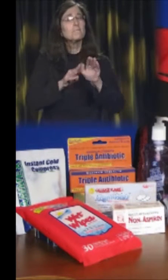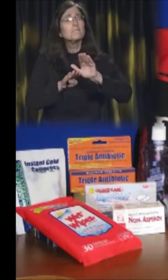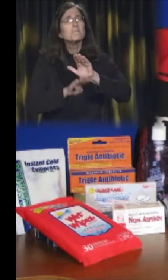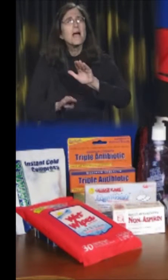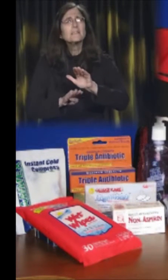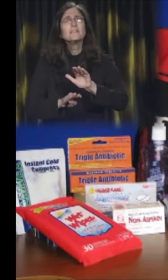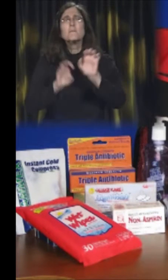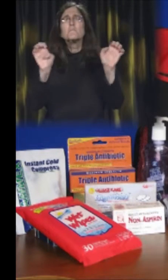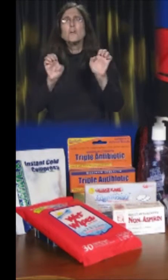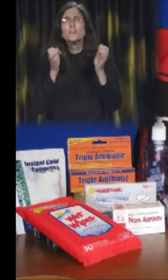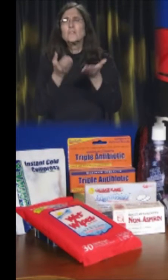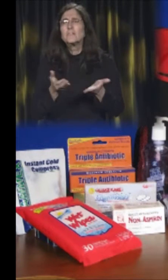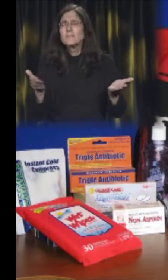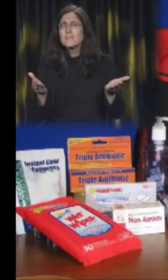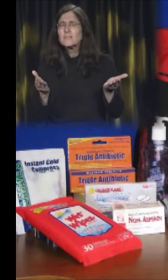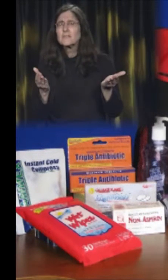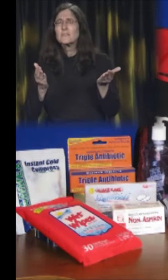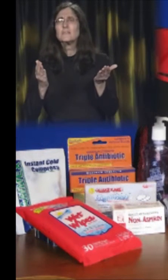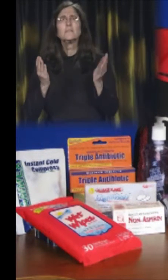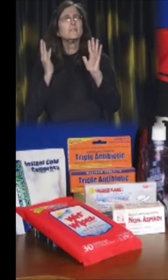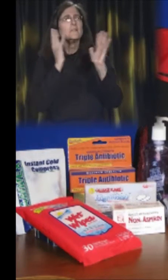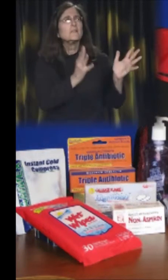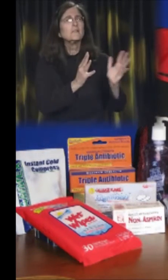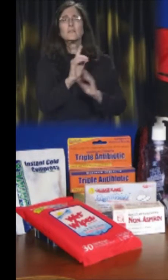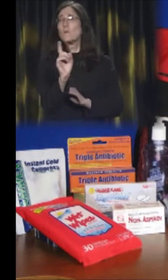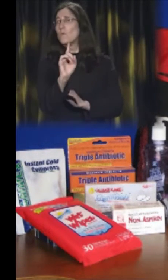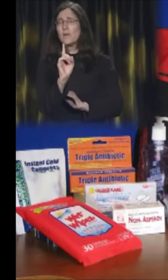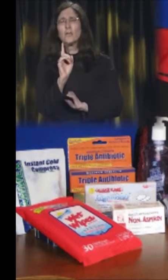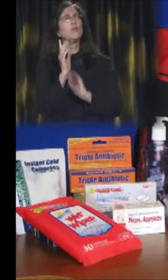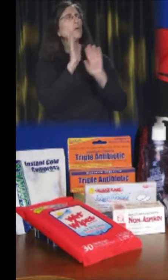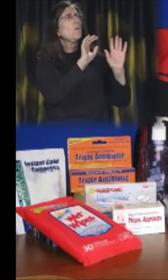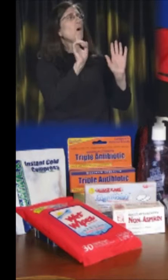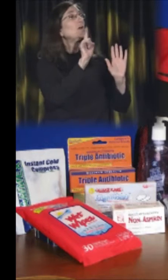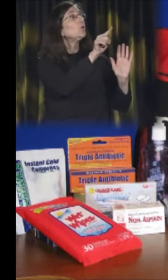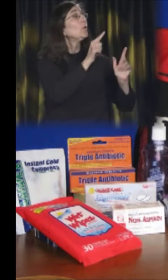Keep basic emergency supplies where you live or in your car.